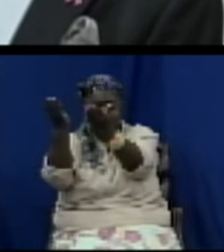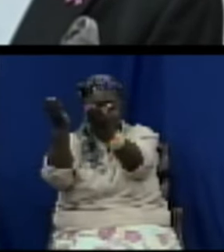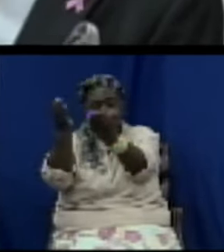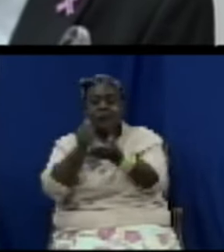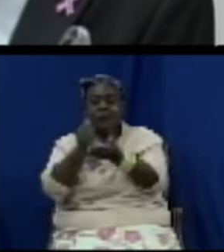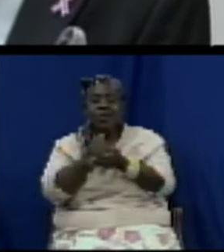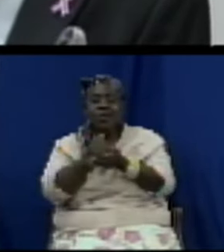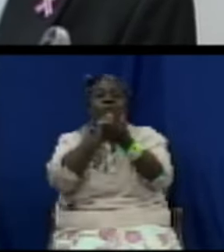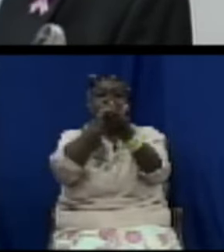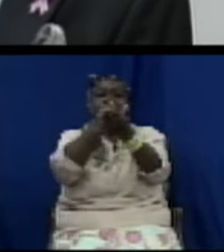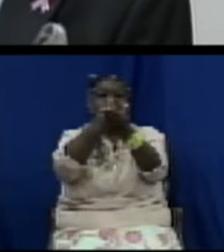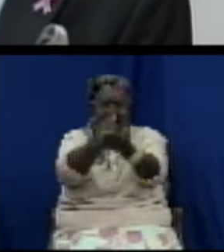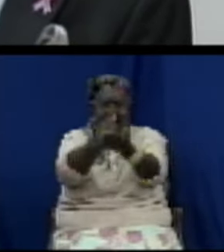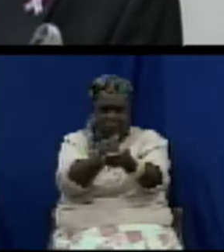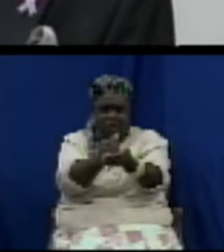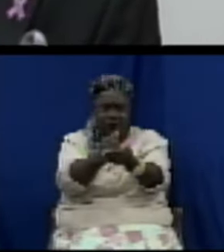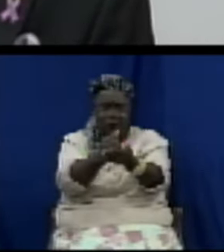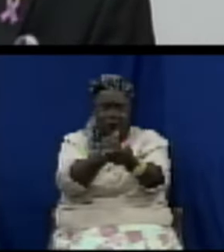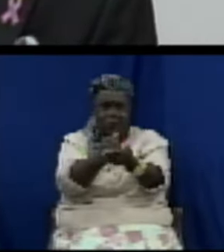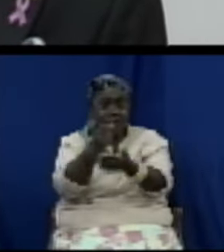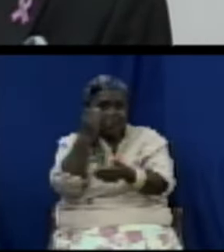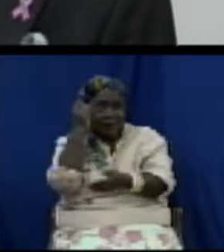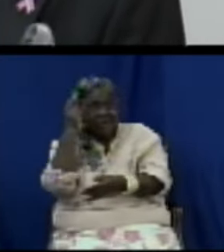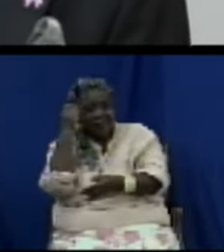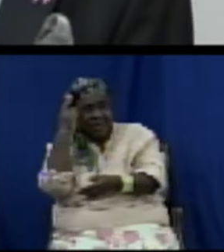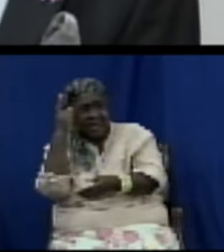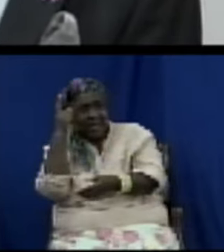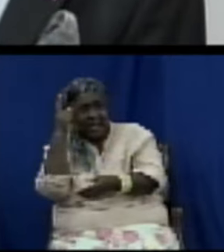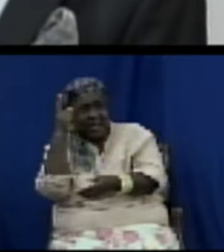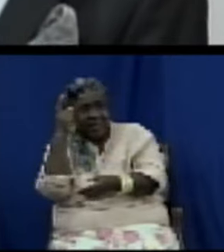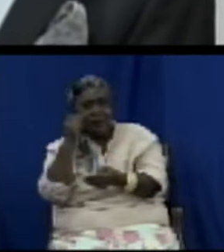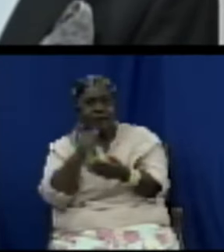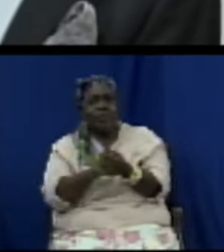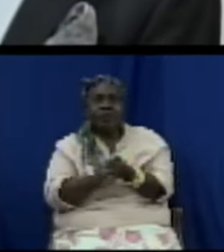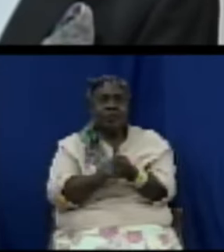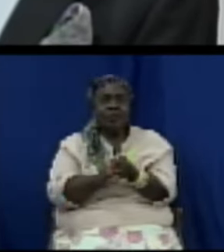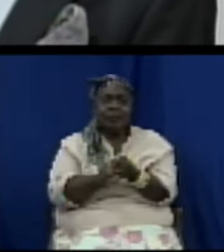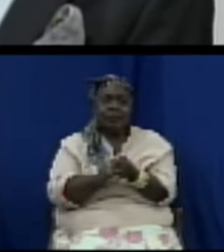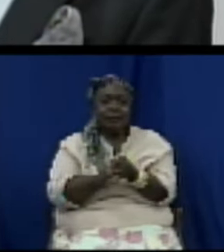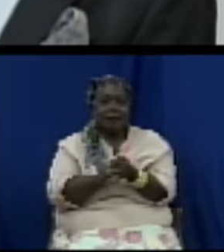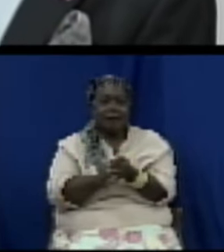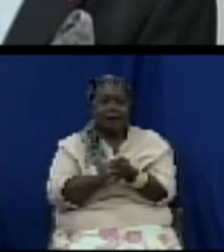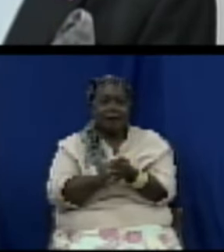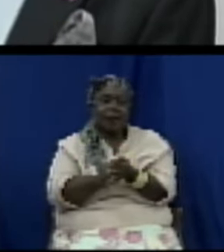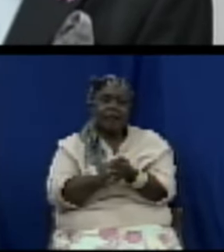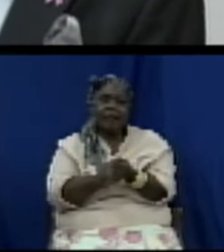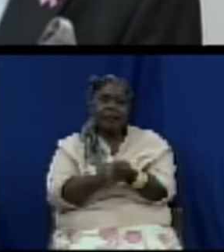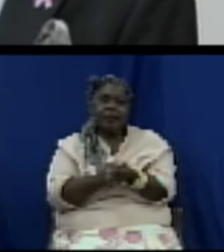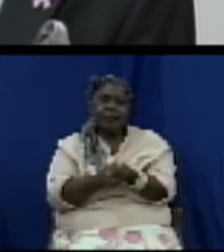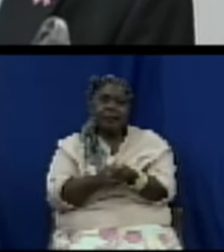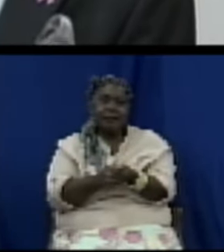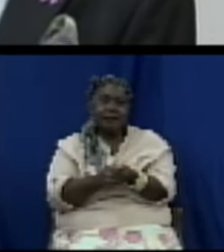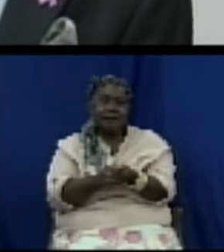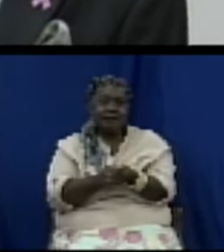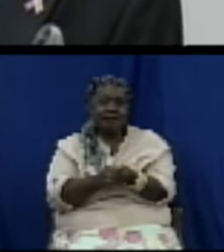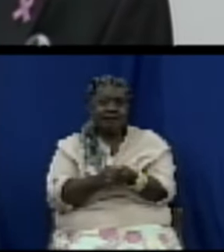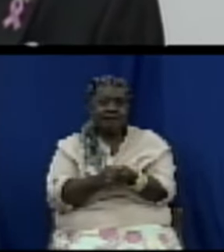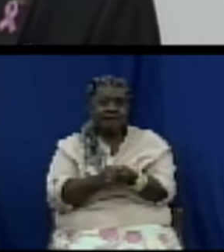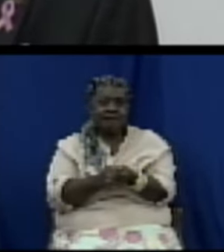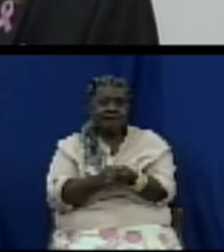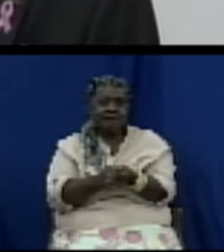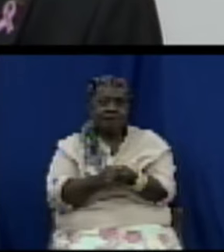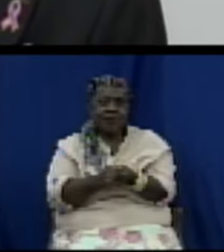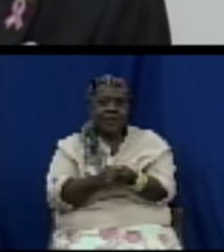that we must have the providers knowing the law but those who are our